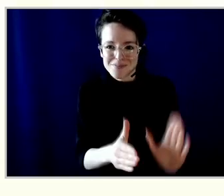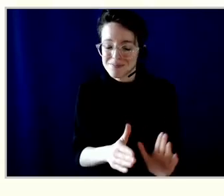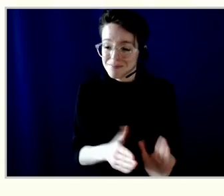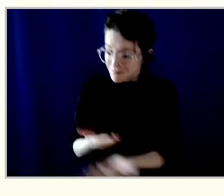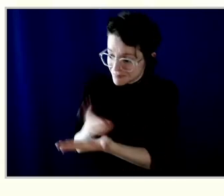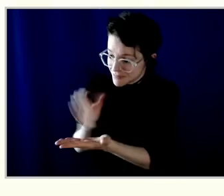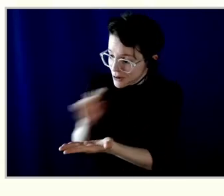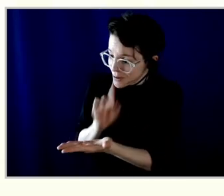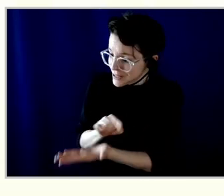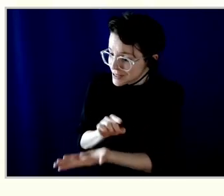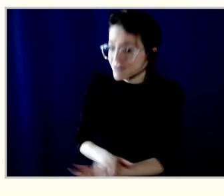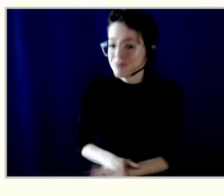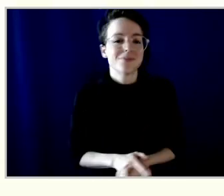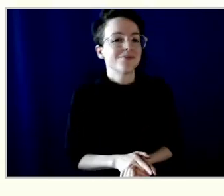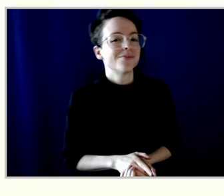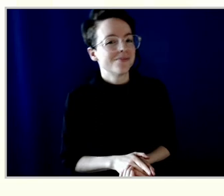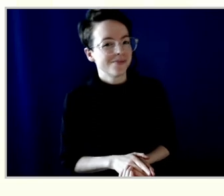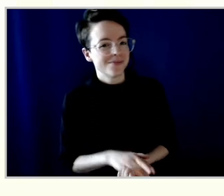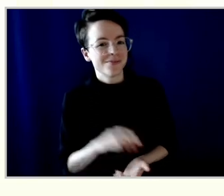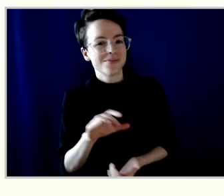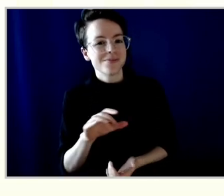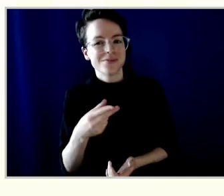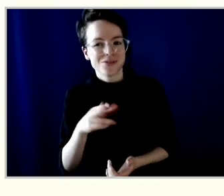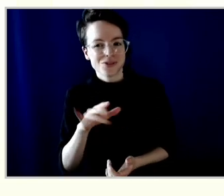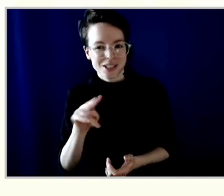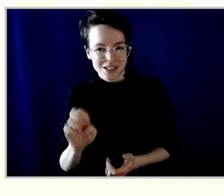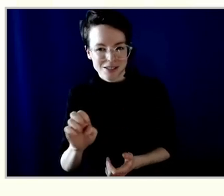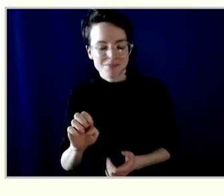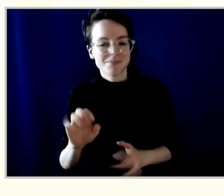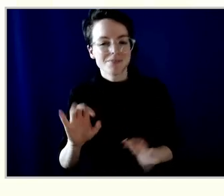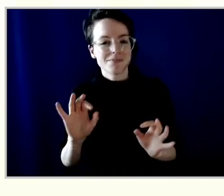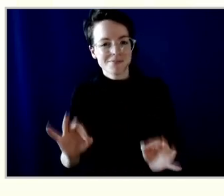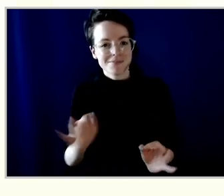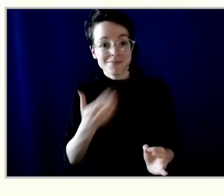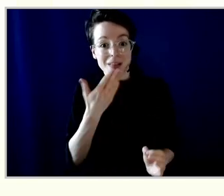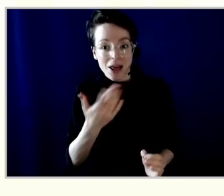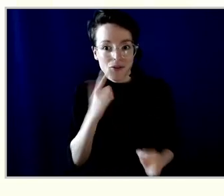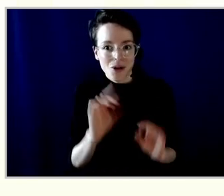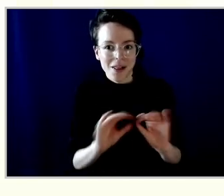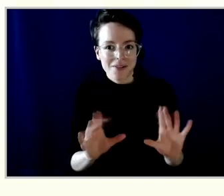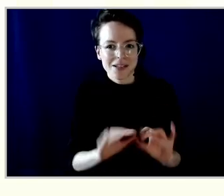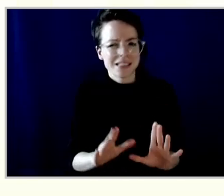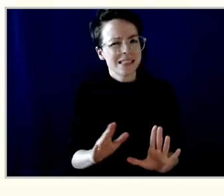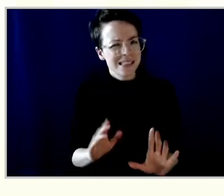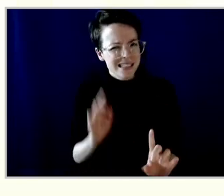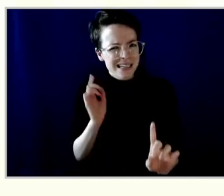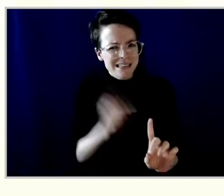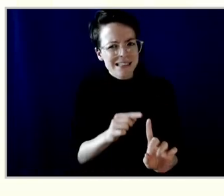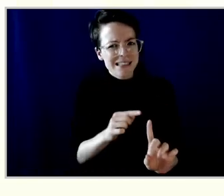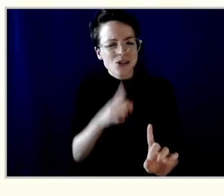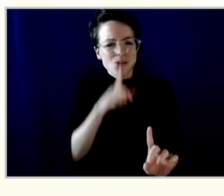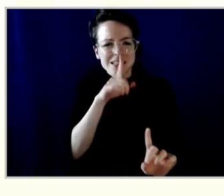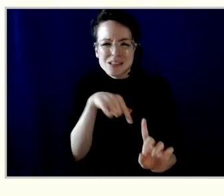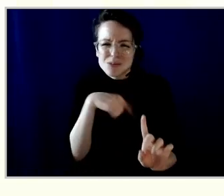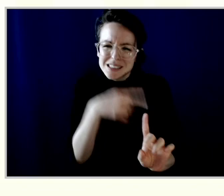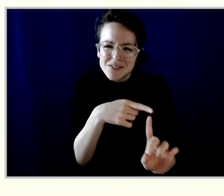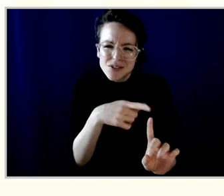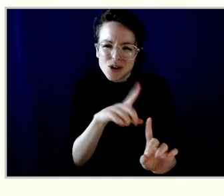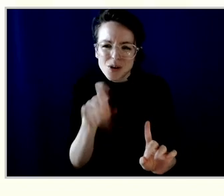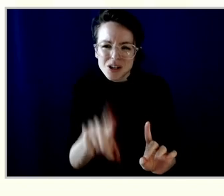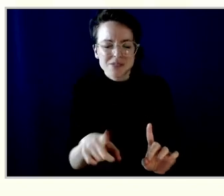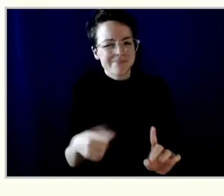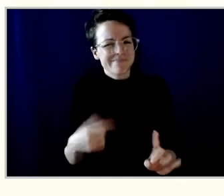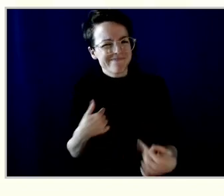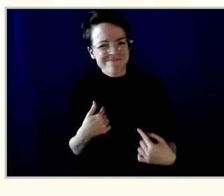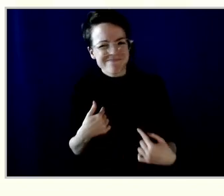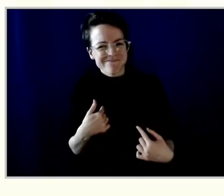Yeah, thanks for the clarification. I think that's something we'll need to get back to you on that specifically because I'm not, I don't have